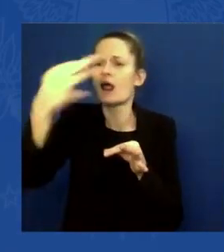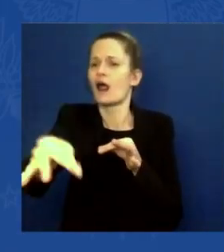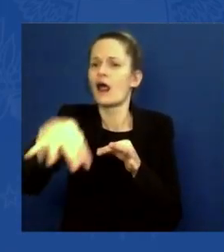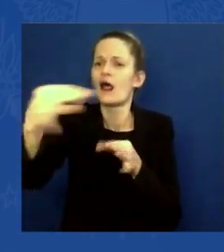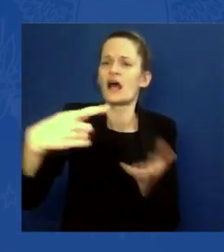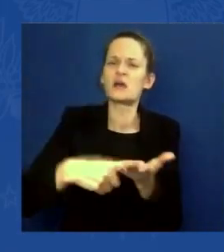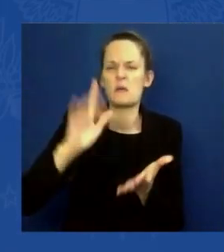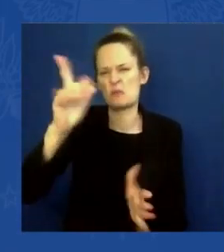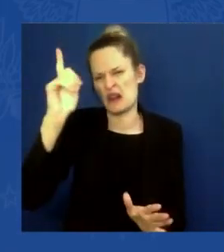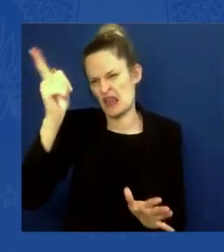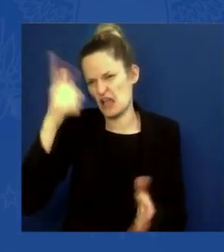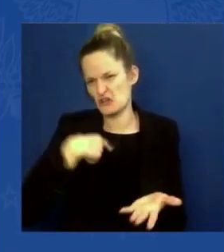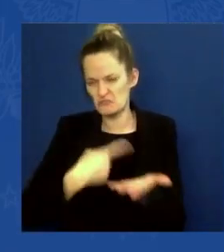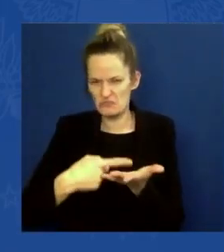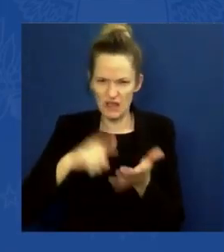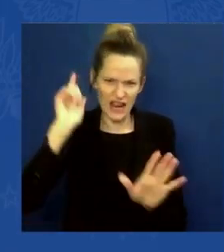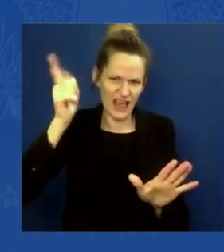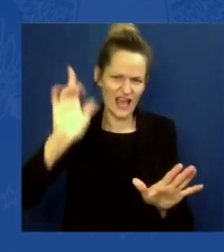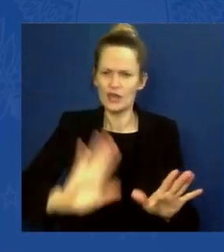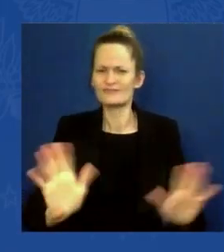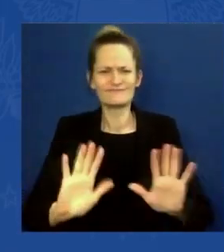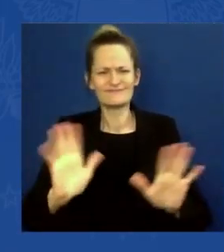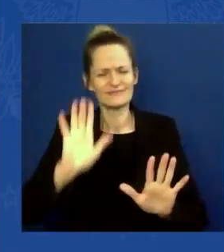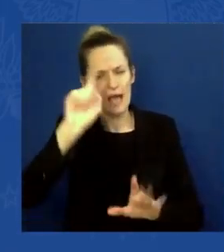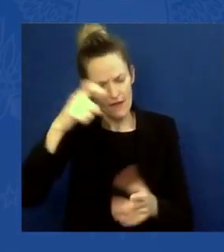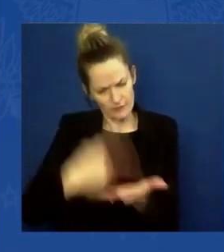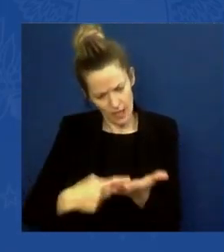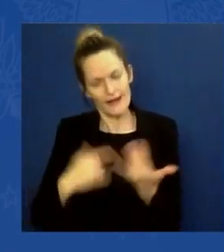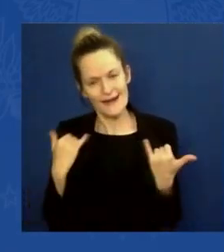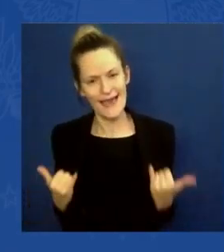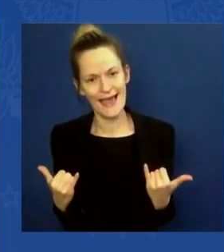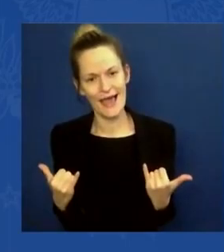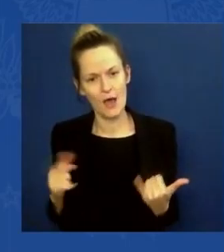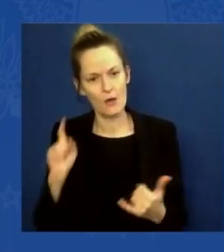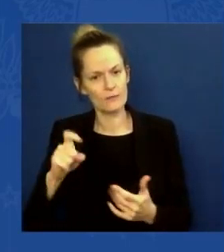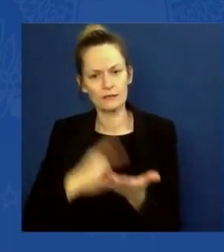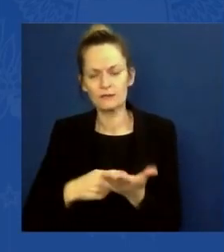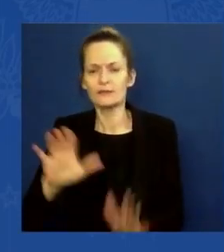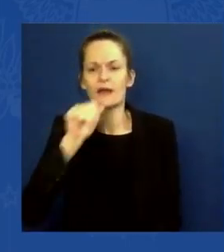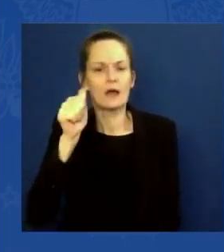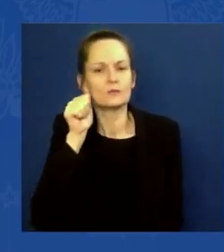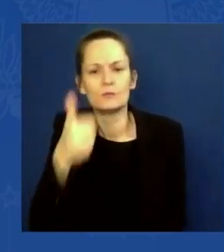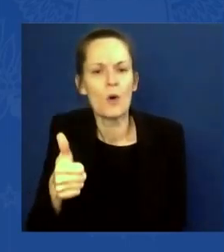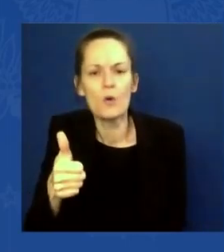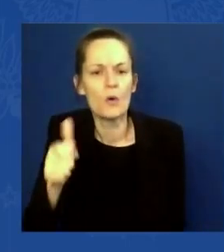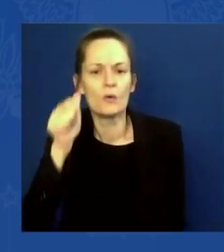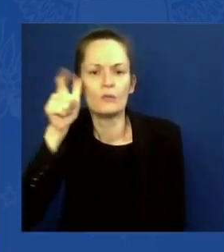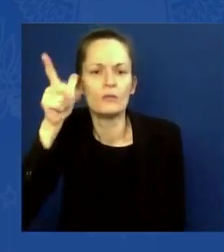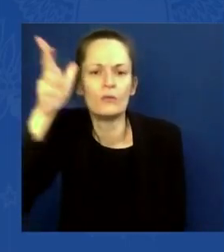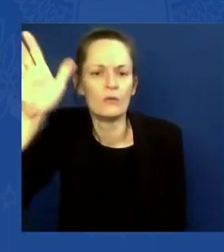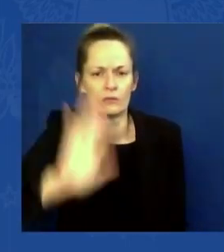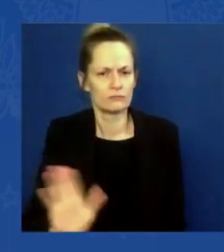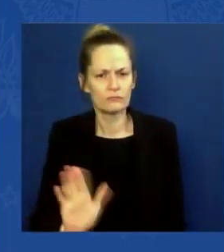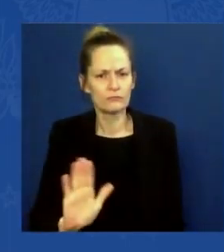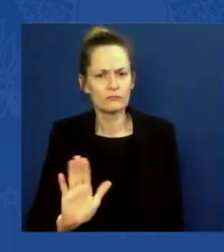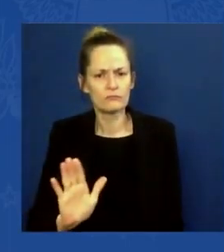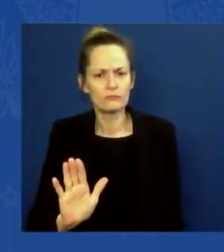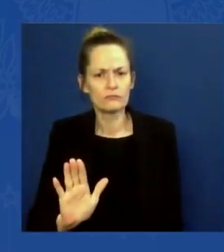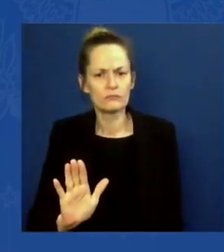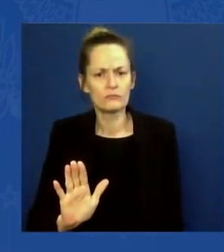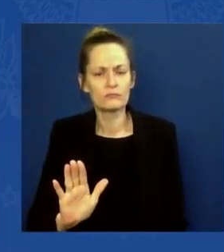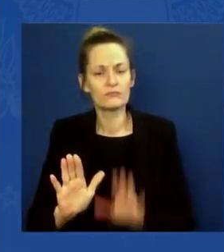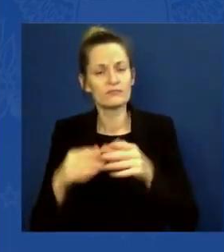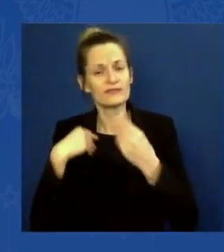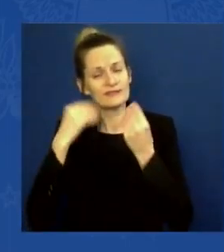change today, not tomorrow. And here's the good news. Something that is caused by humans can be